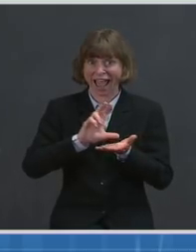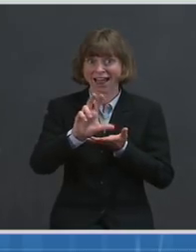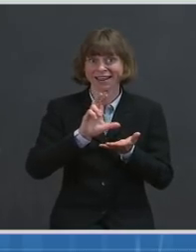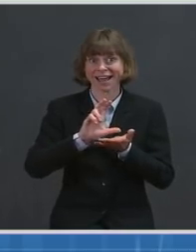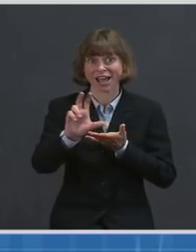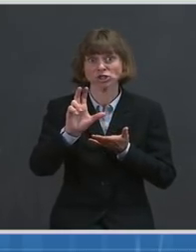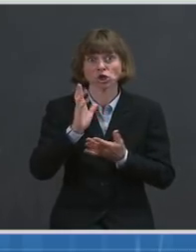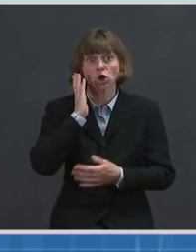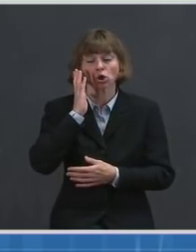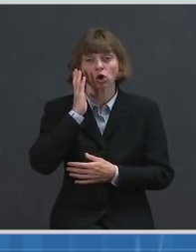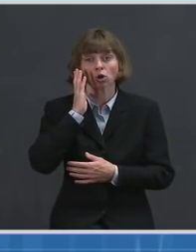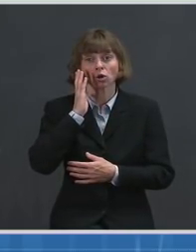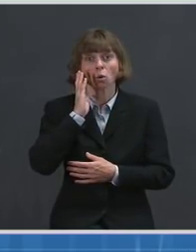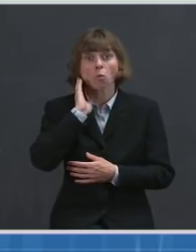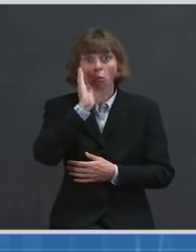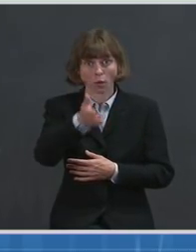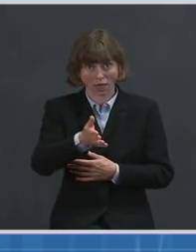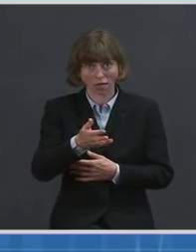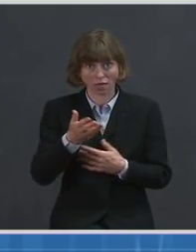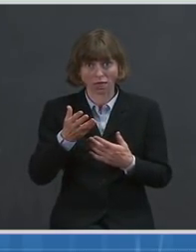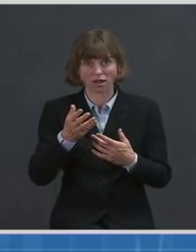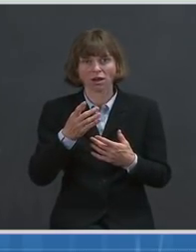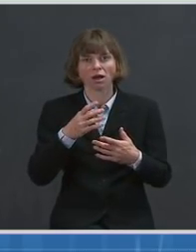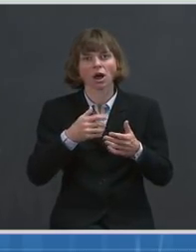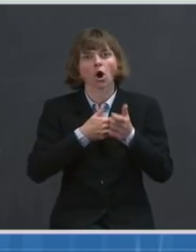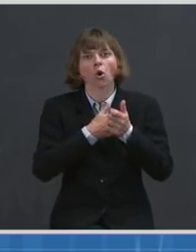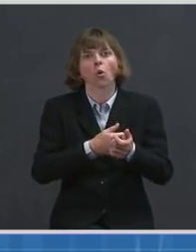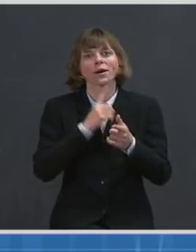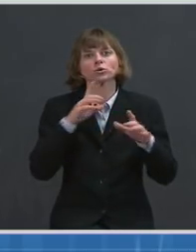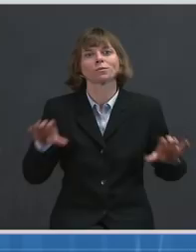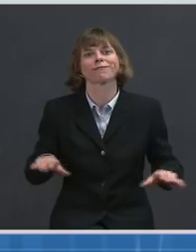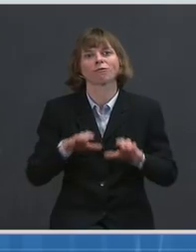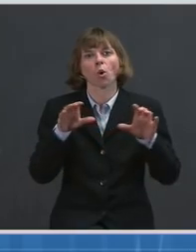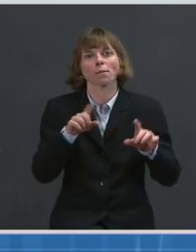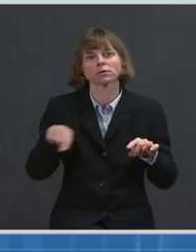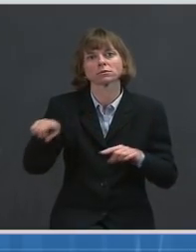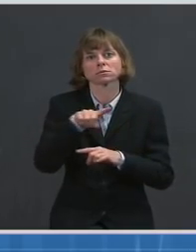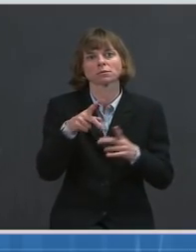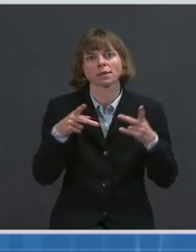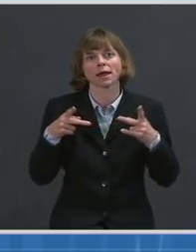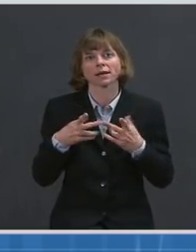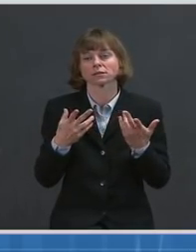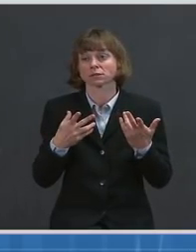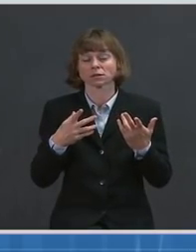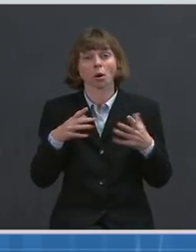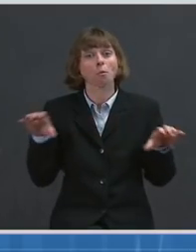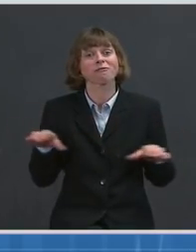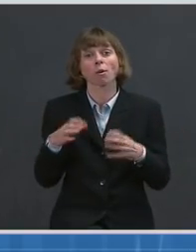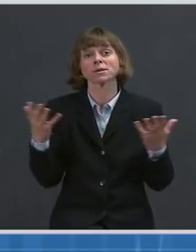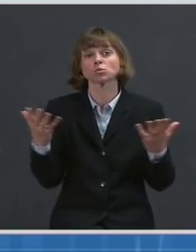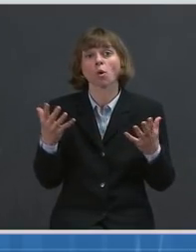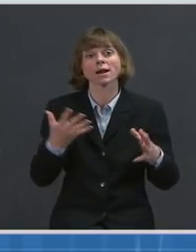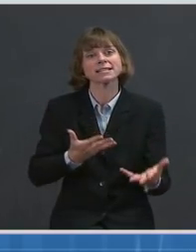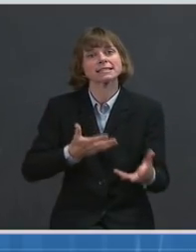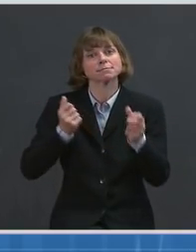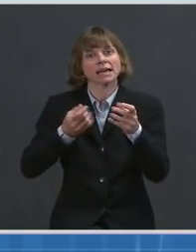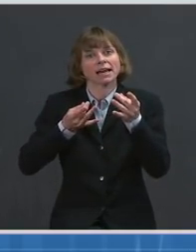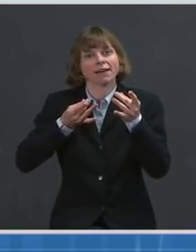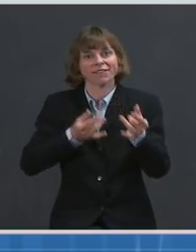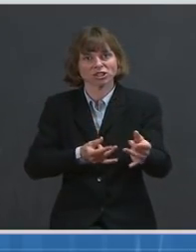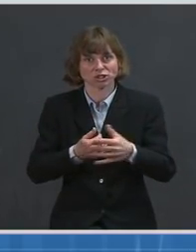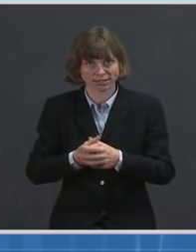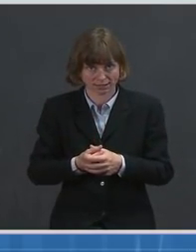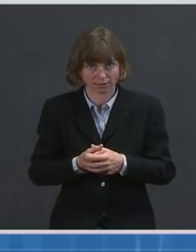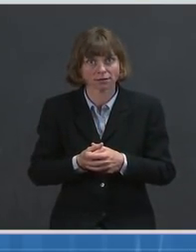be based on performance of the different channels. And performance is a function of speed and efficiency, but as Dr. Nunez-Smith